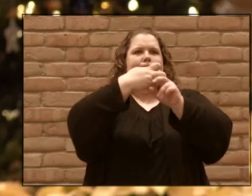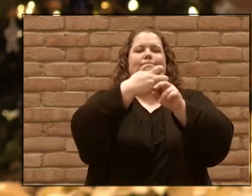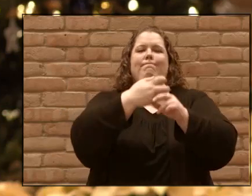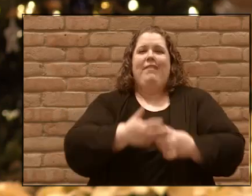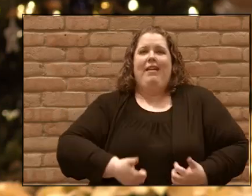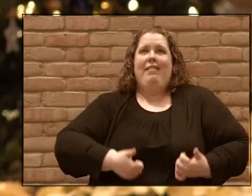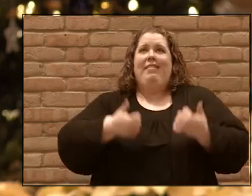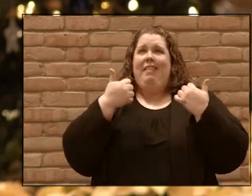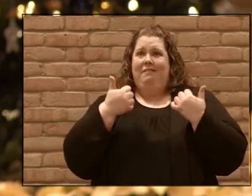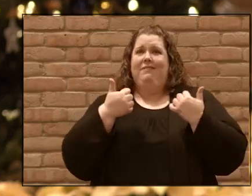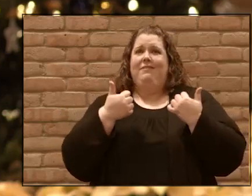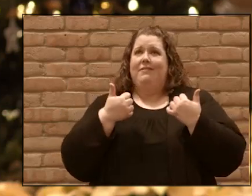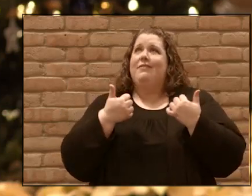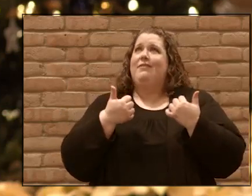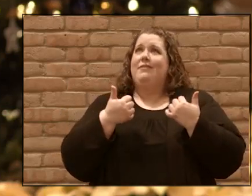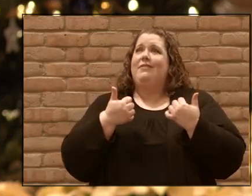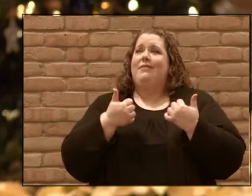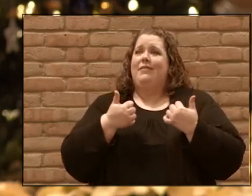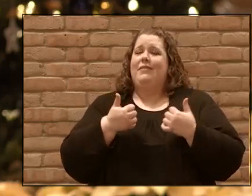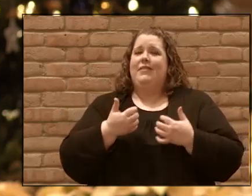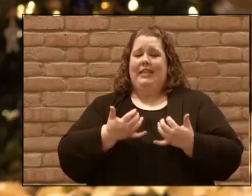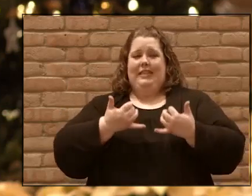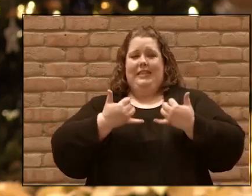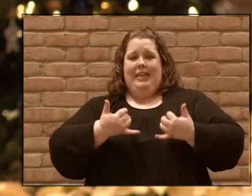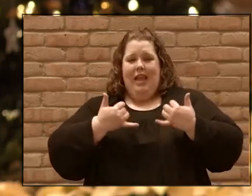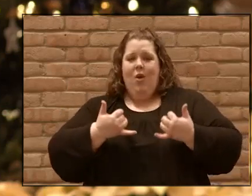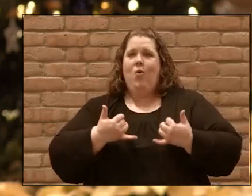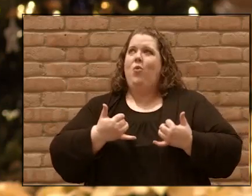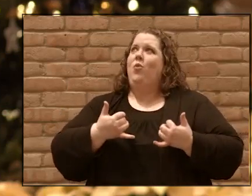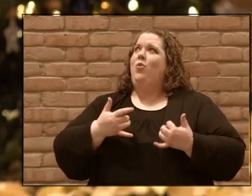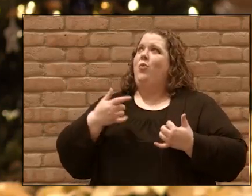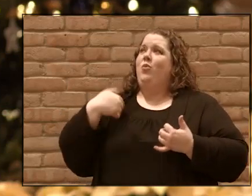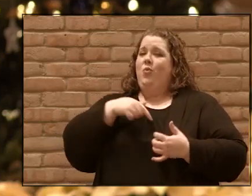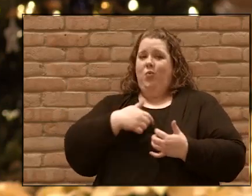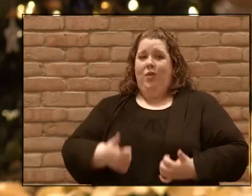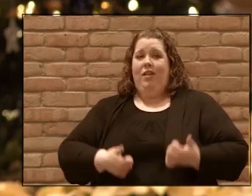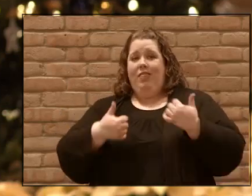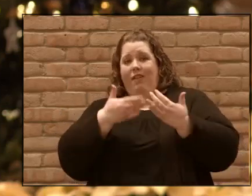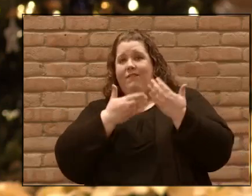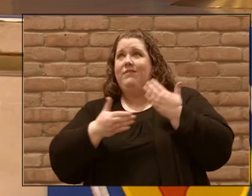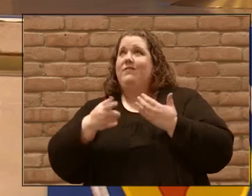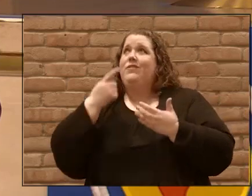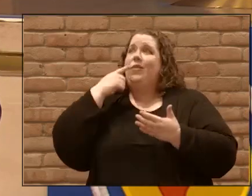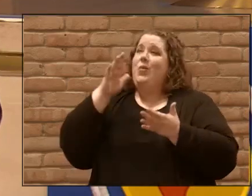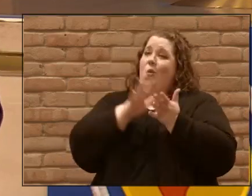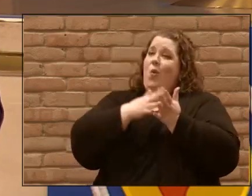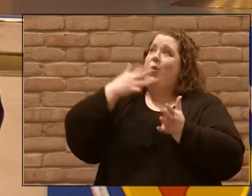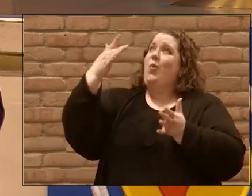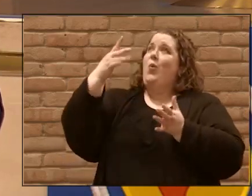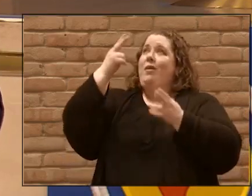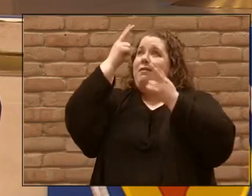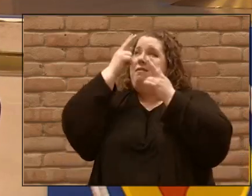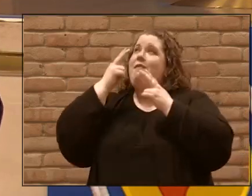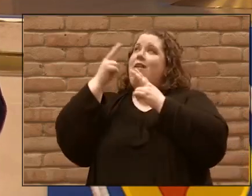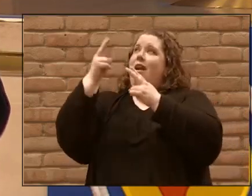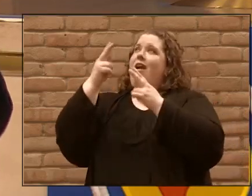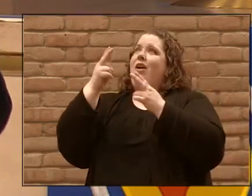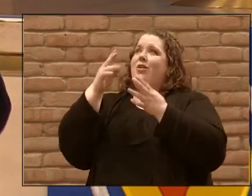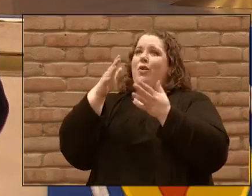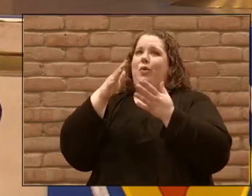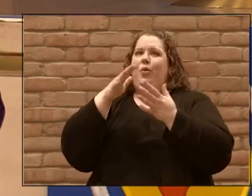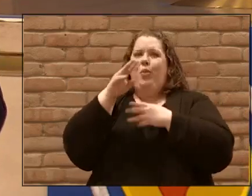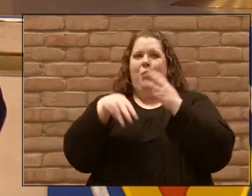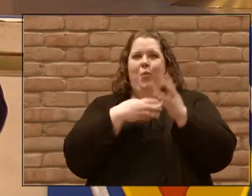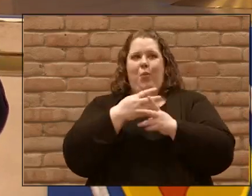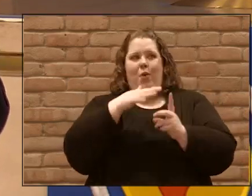is alive and now may we live that life for your glory for your honor that the world around us would